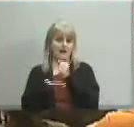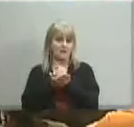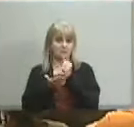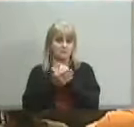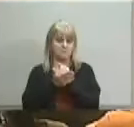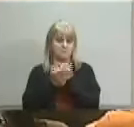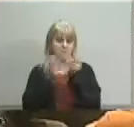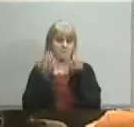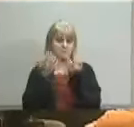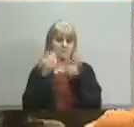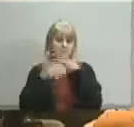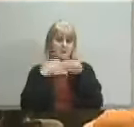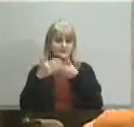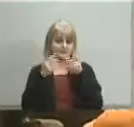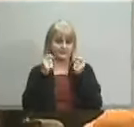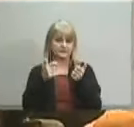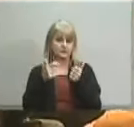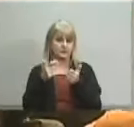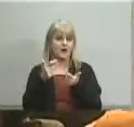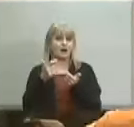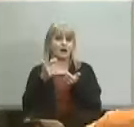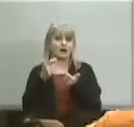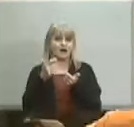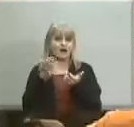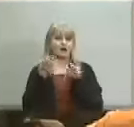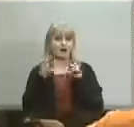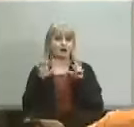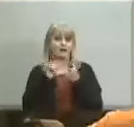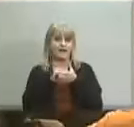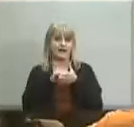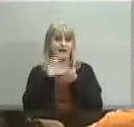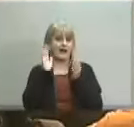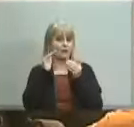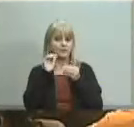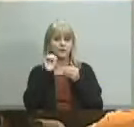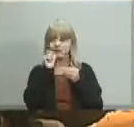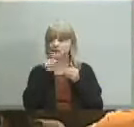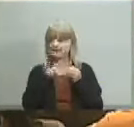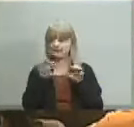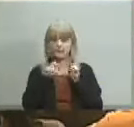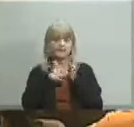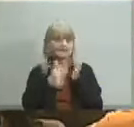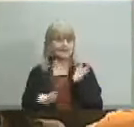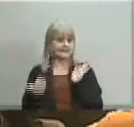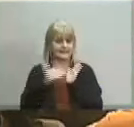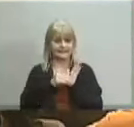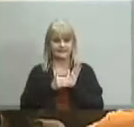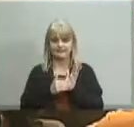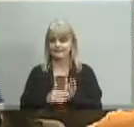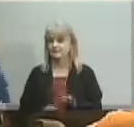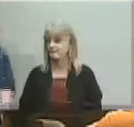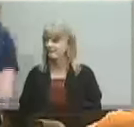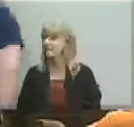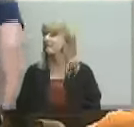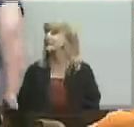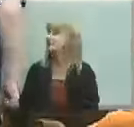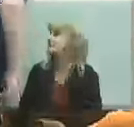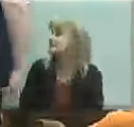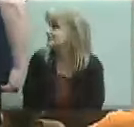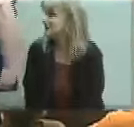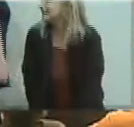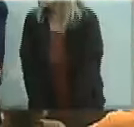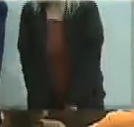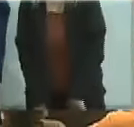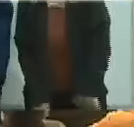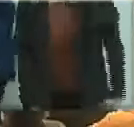i'm willing to do that but i i certainly hope that we don't have to do this again okay thank you uh